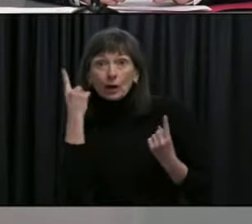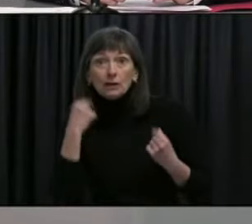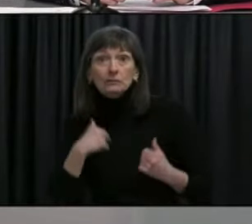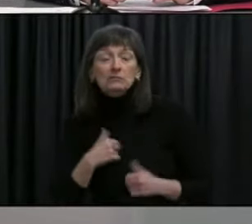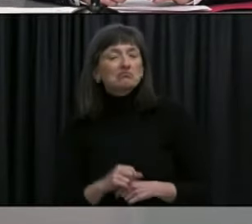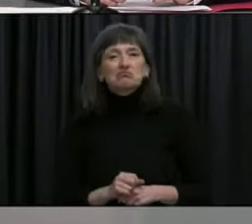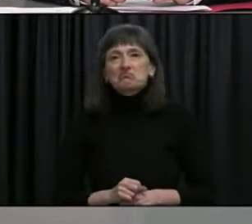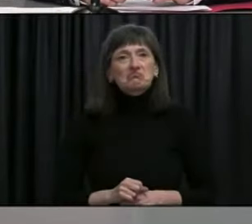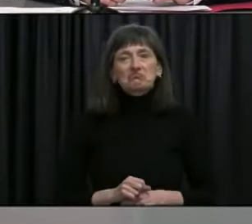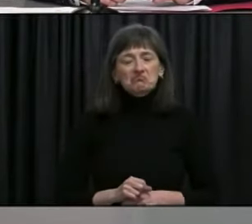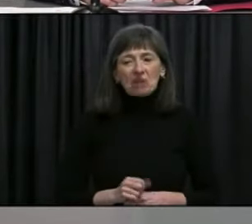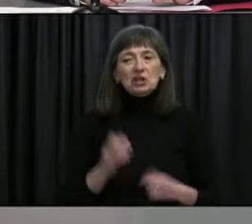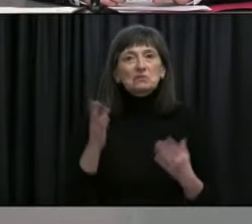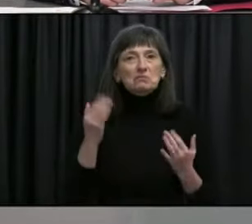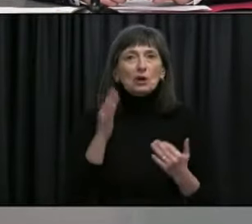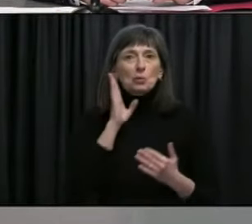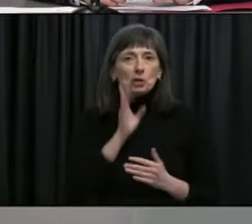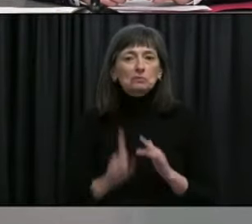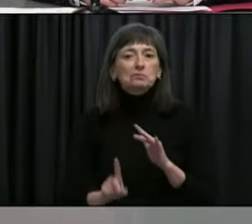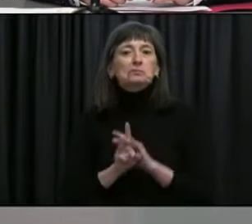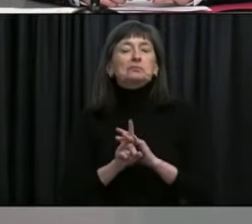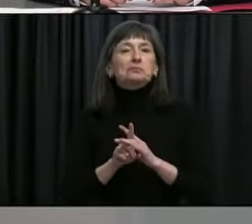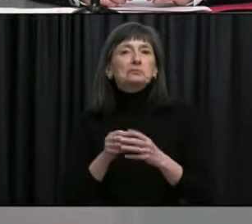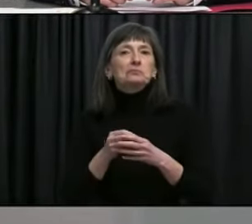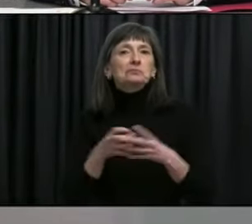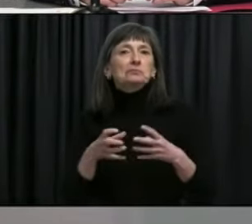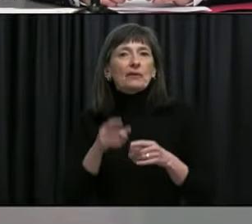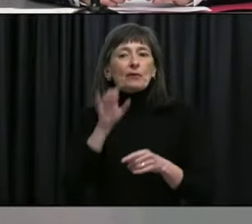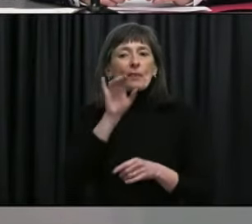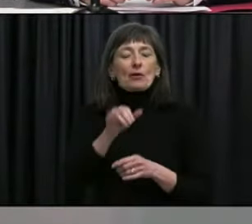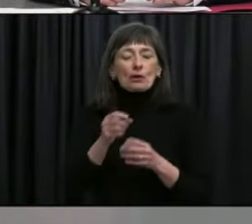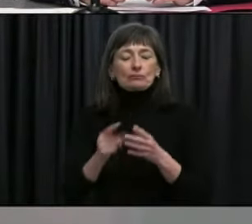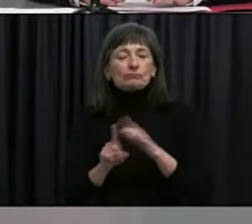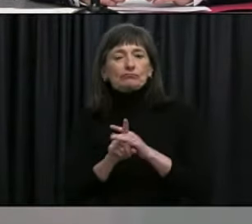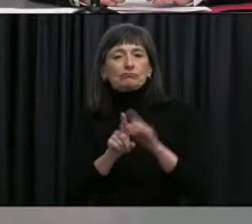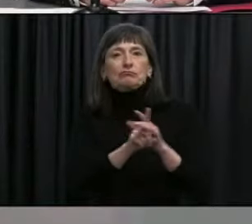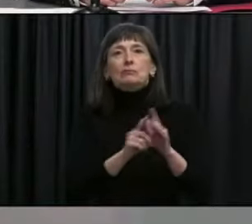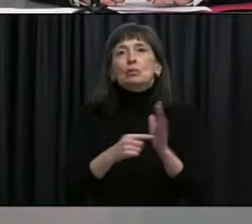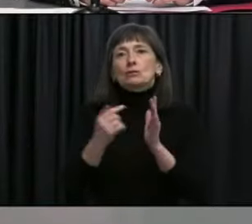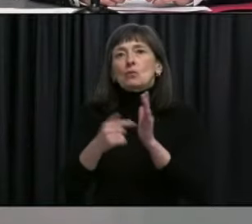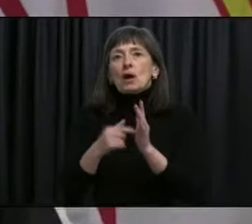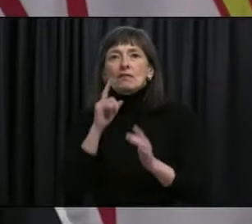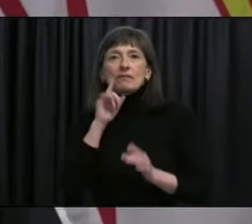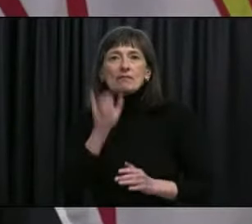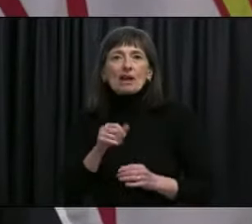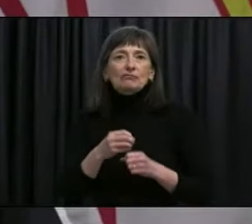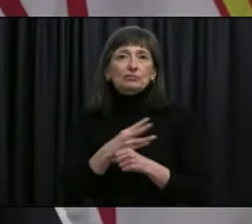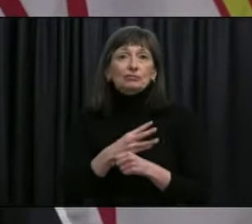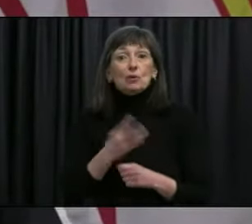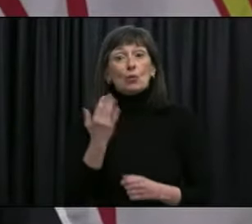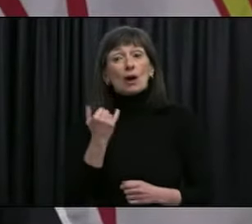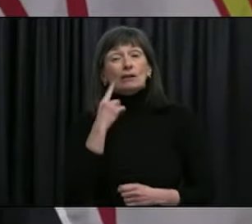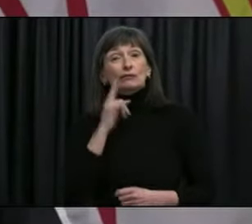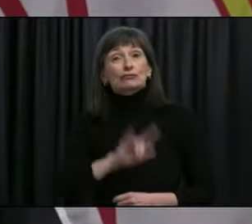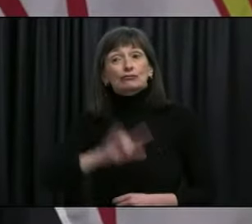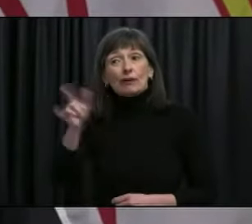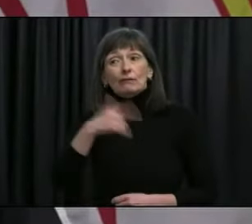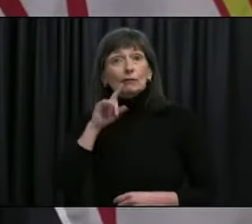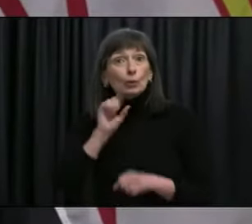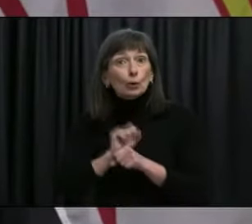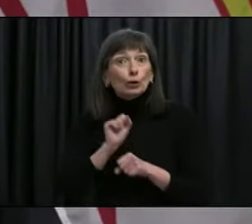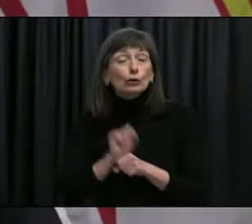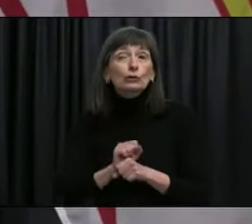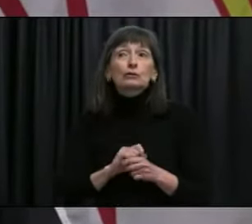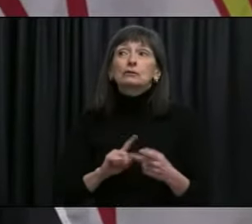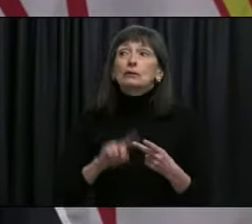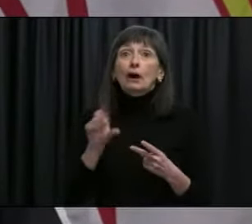it. It's, it's expected that we would see cases of this variant. Um, you know, we have people who are traveling for work. We have people